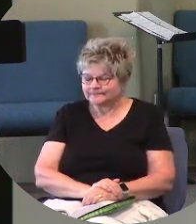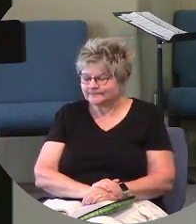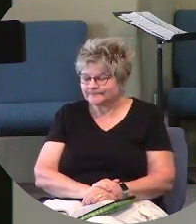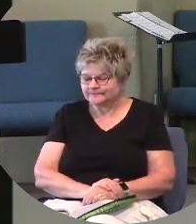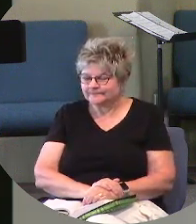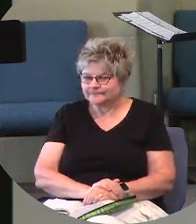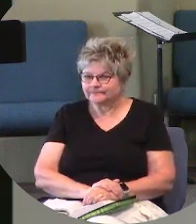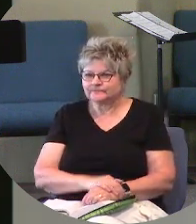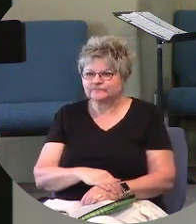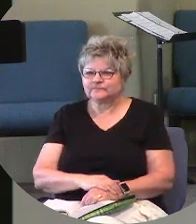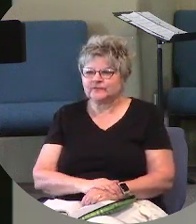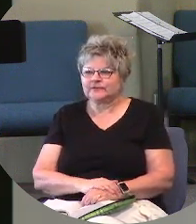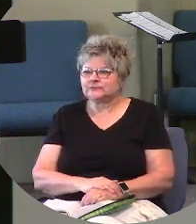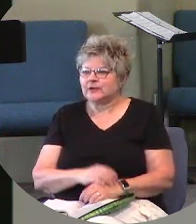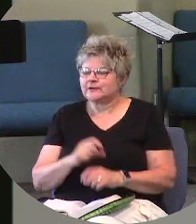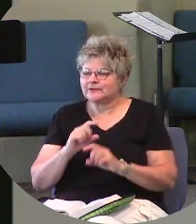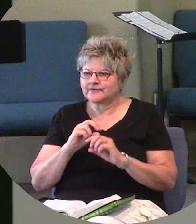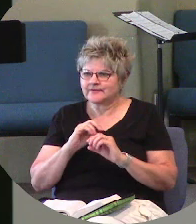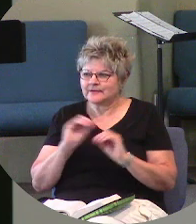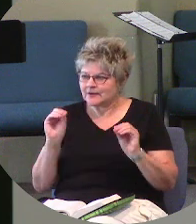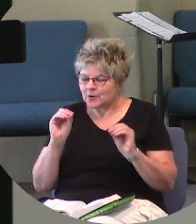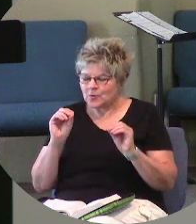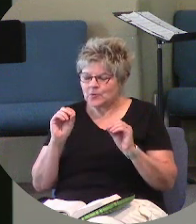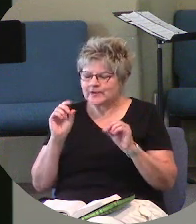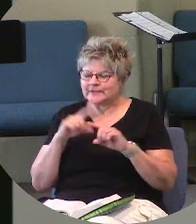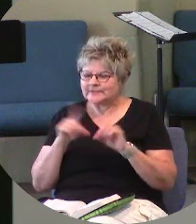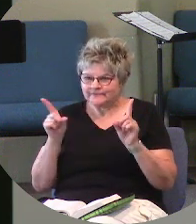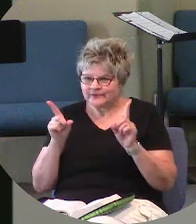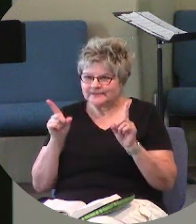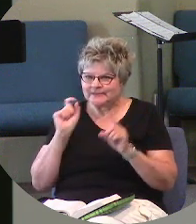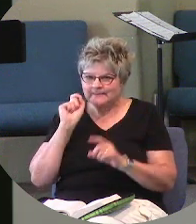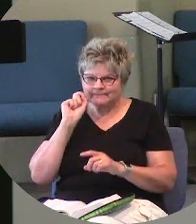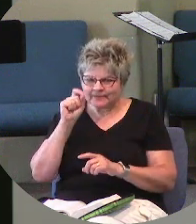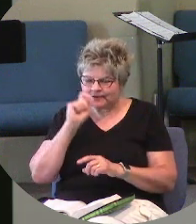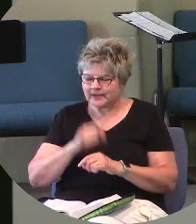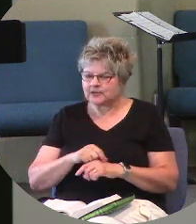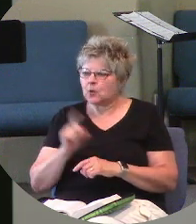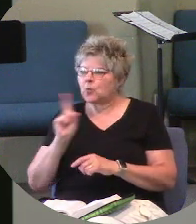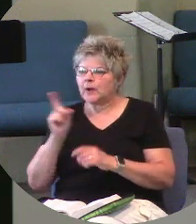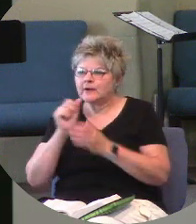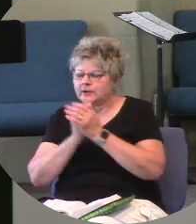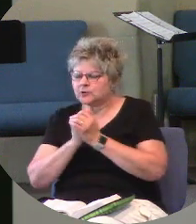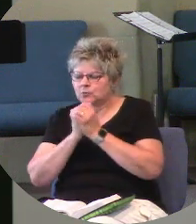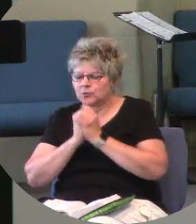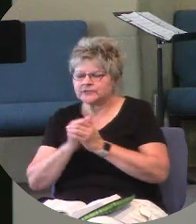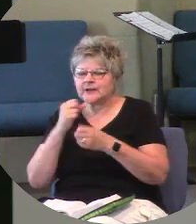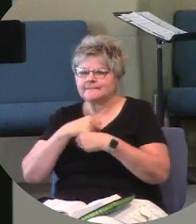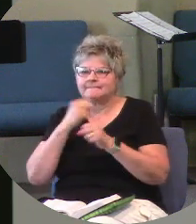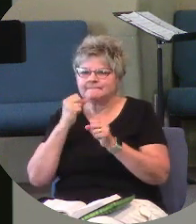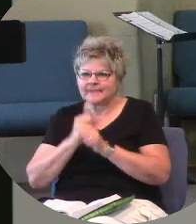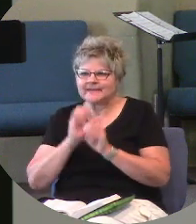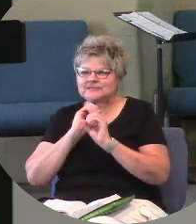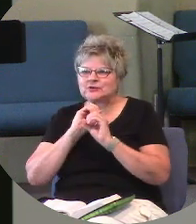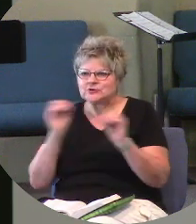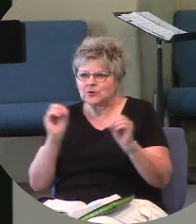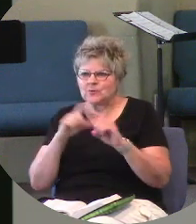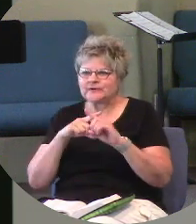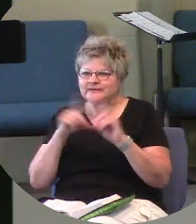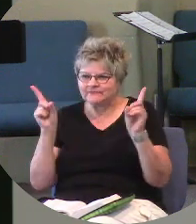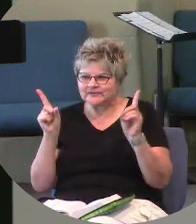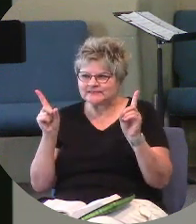It makes no difference. Period. Where you worship makes no difference.